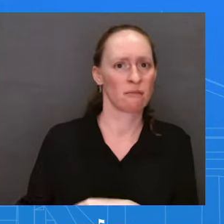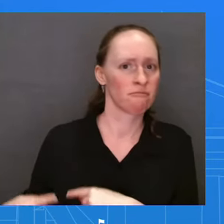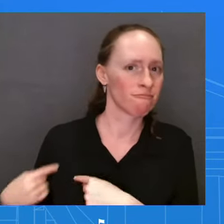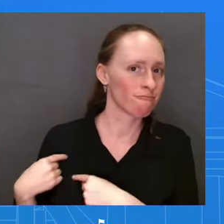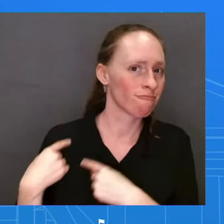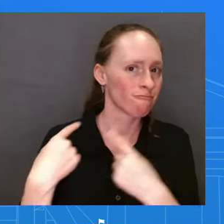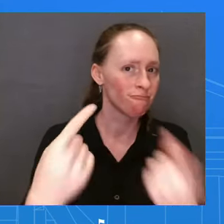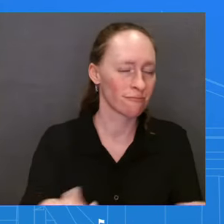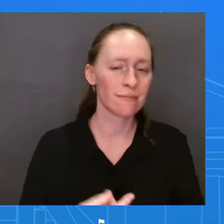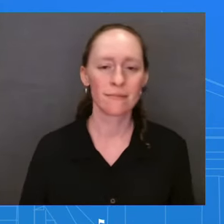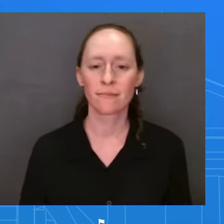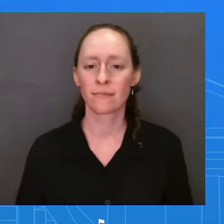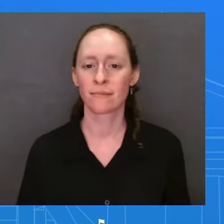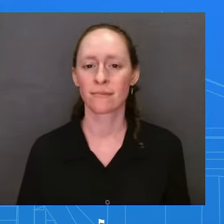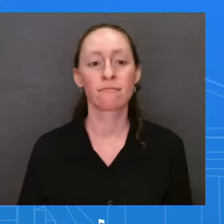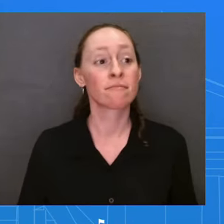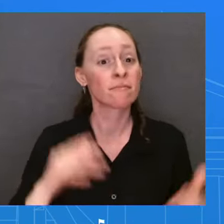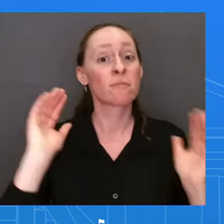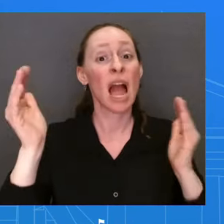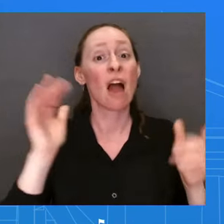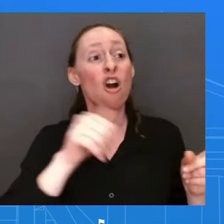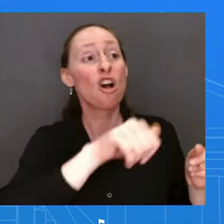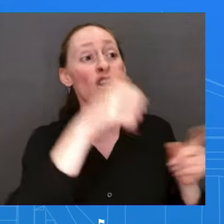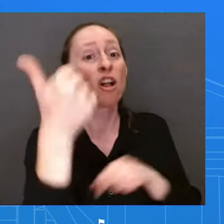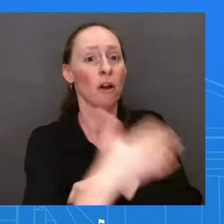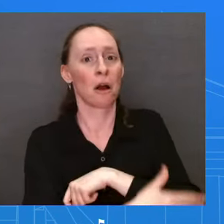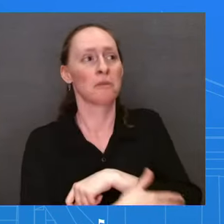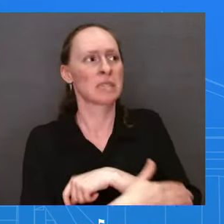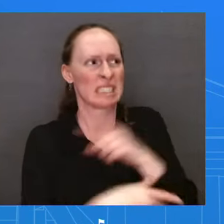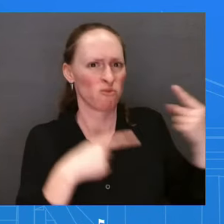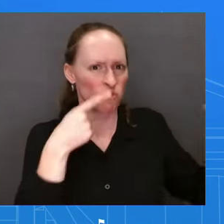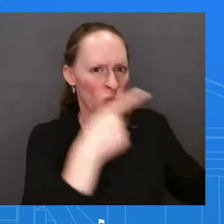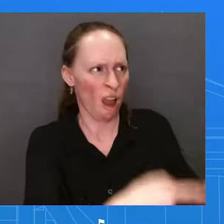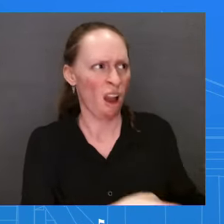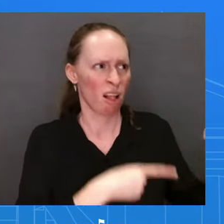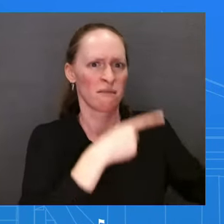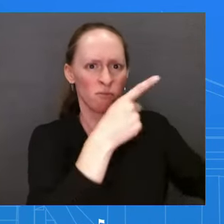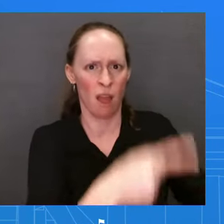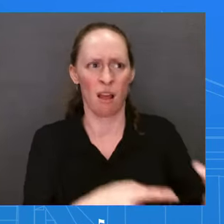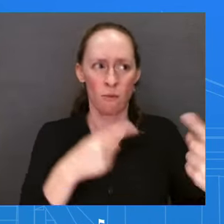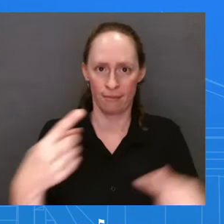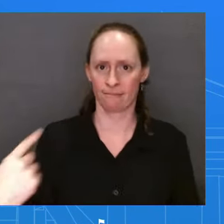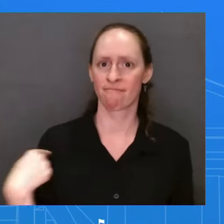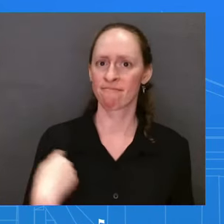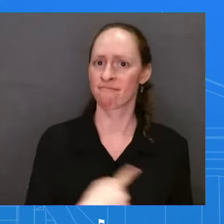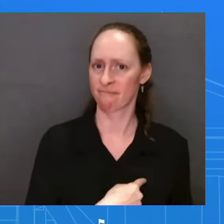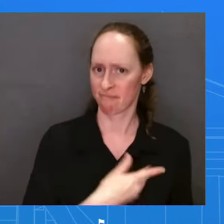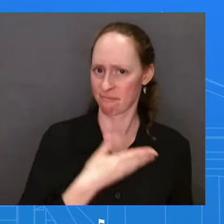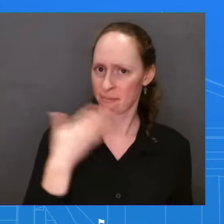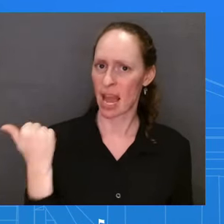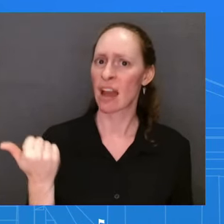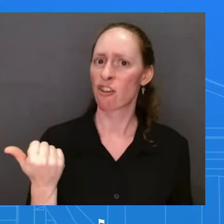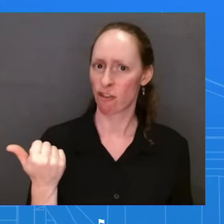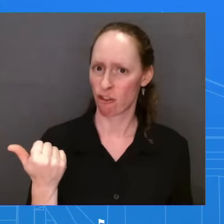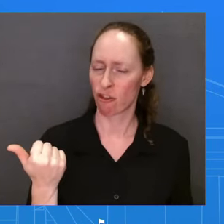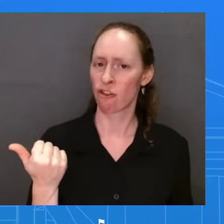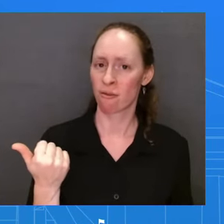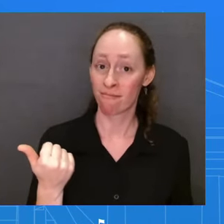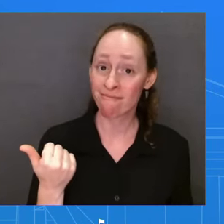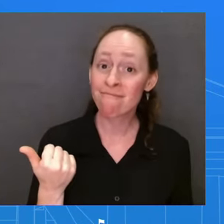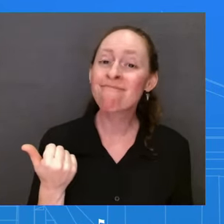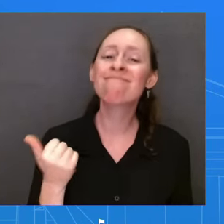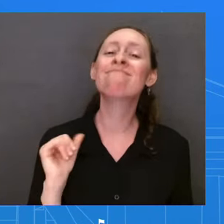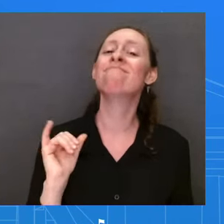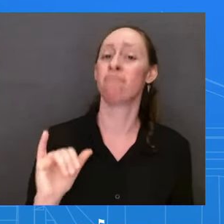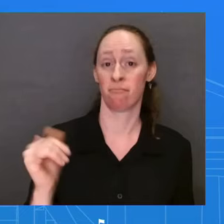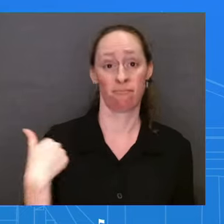United States has a lower rate of inflation right now than any other major economy. And so, that tells us that we are on the right track here, and we've got to continue to keep